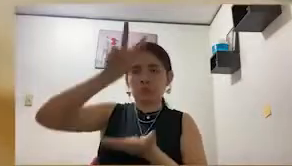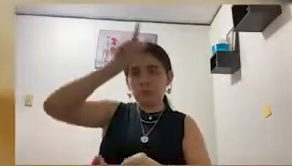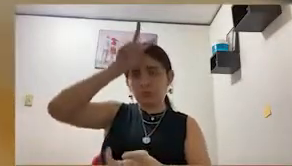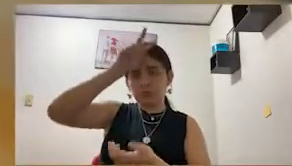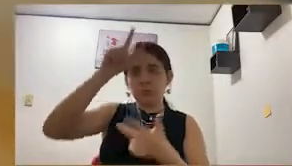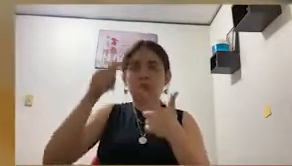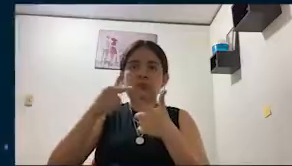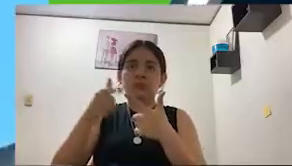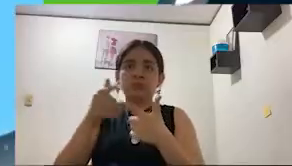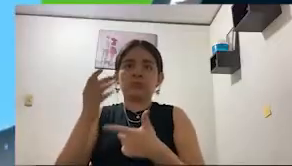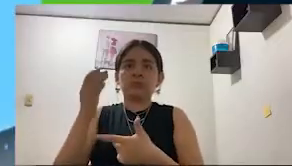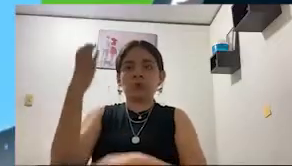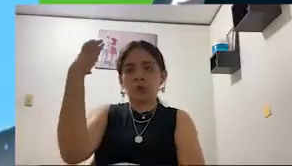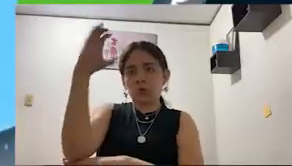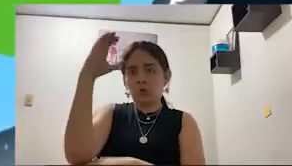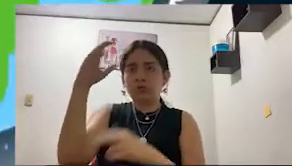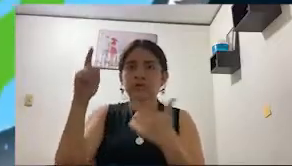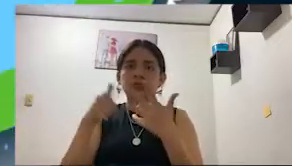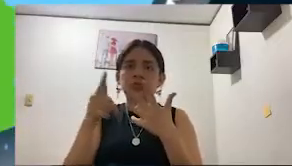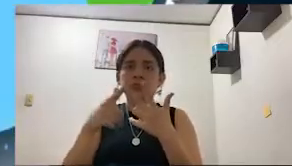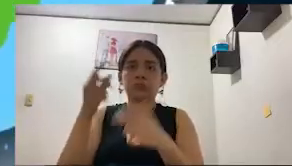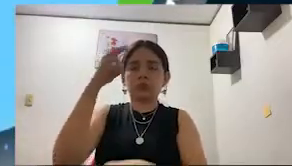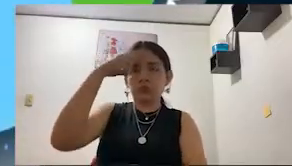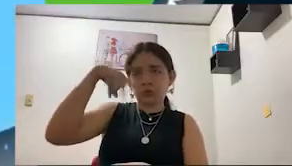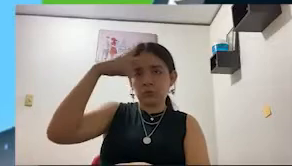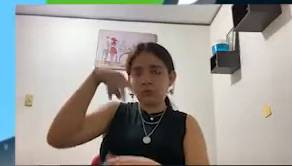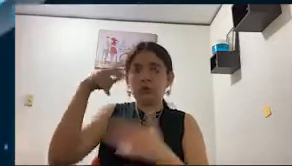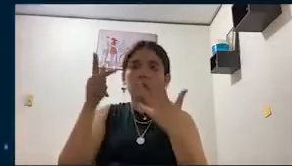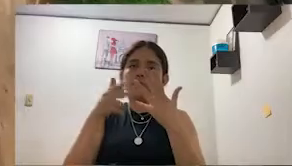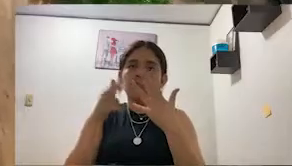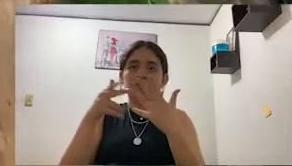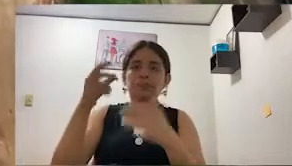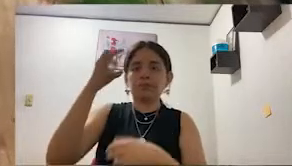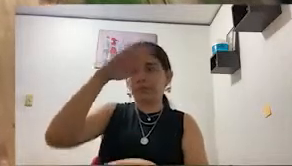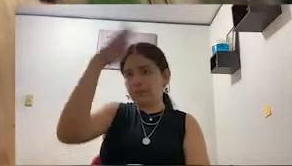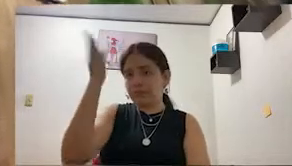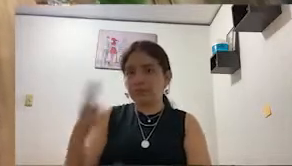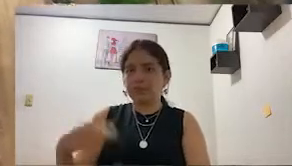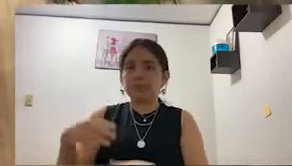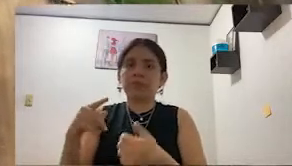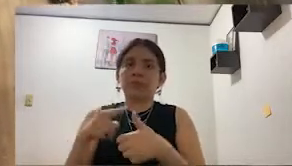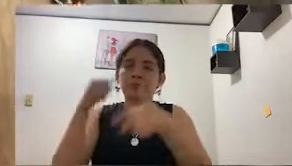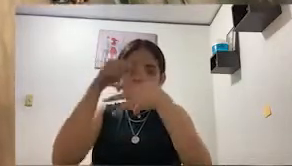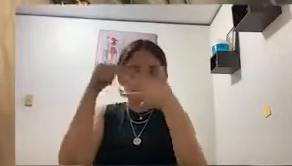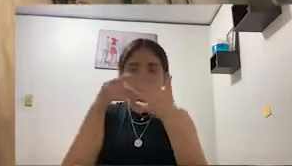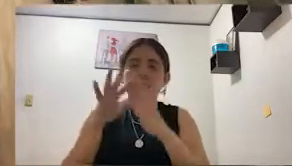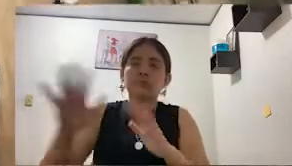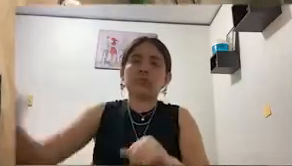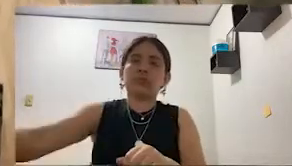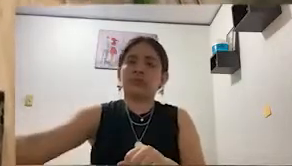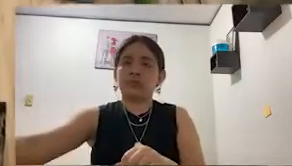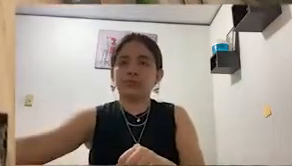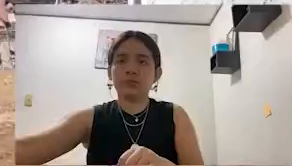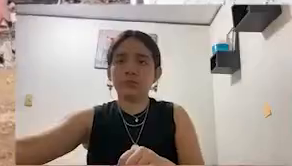designs. In Australia, four million Australian dollars were saved on the Winster Link Road construction